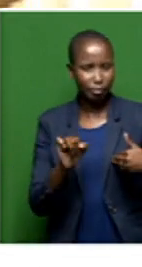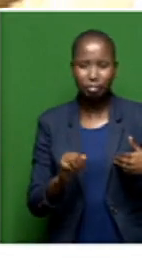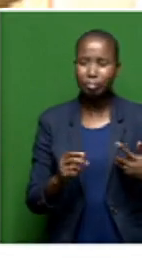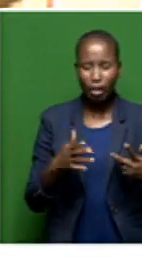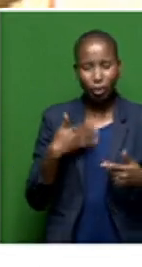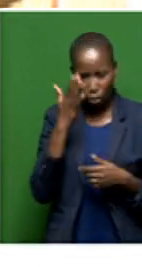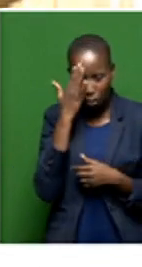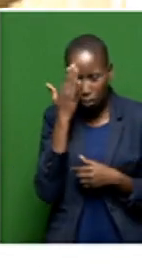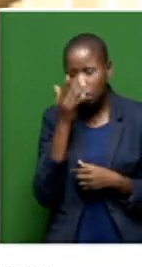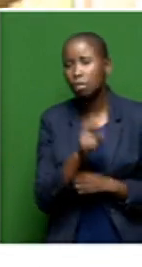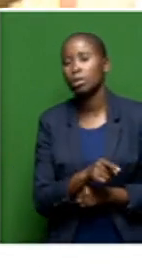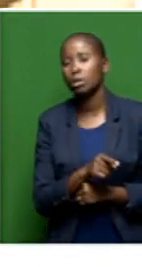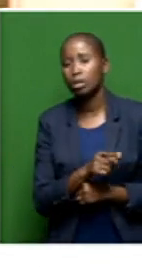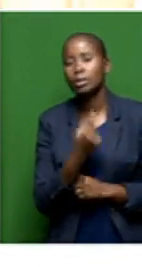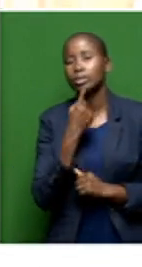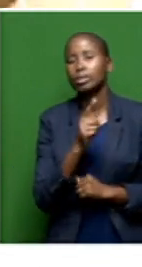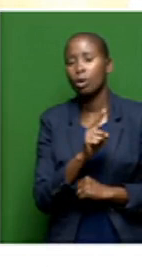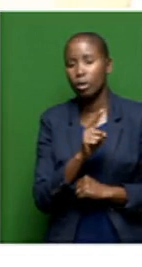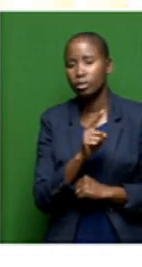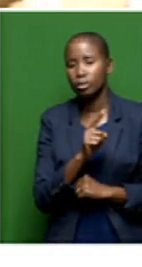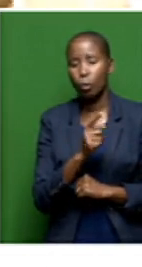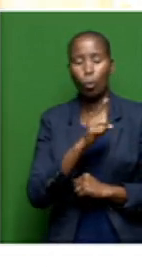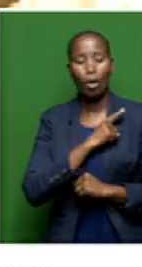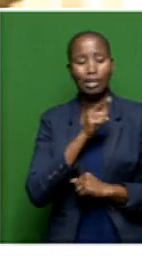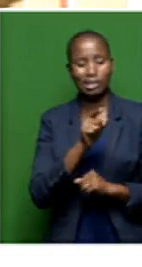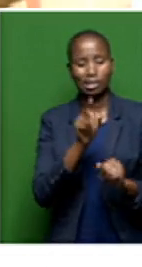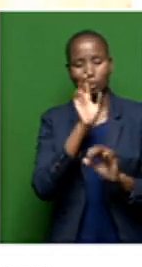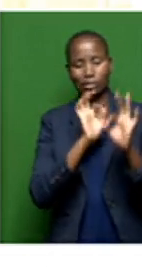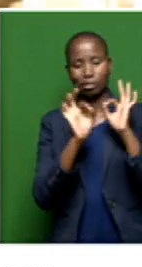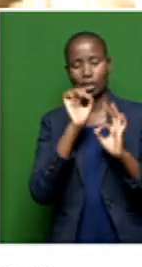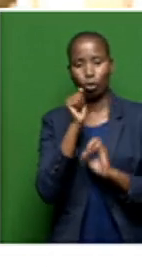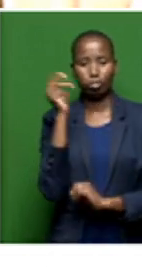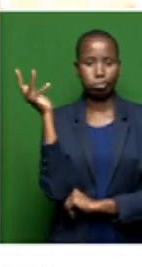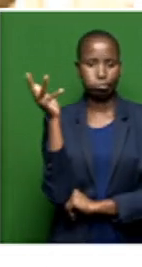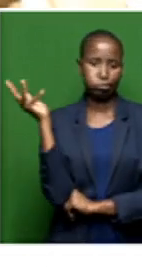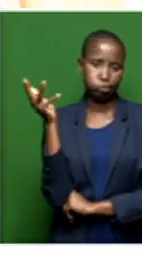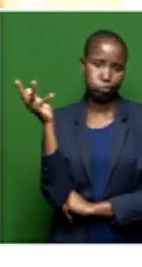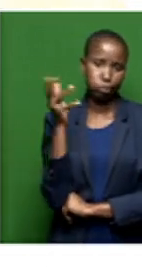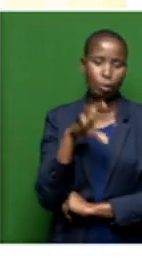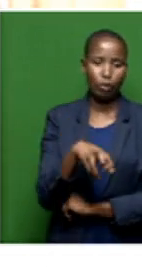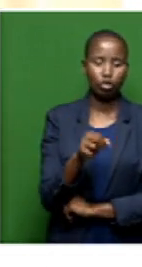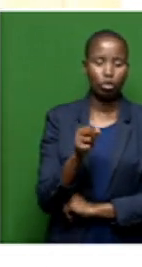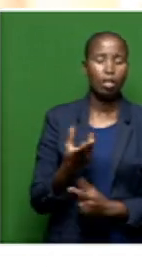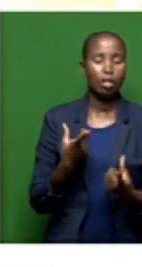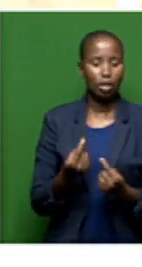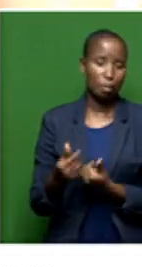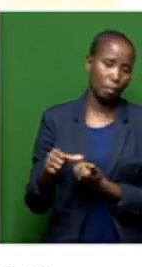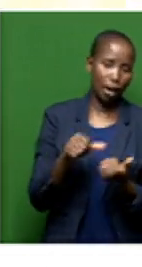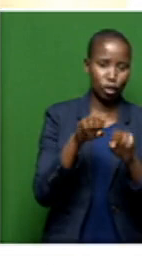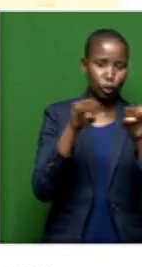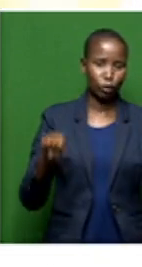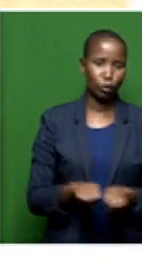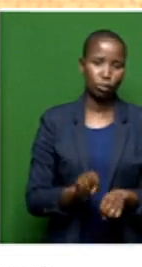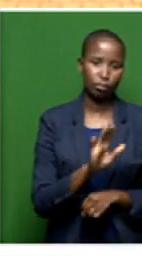to know what is it that he would be saying as he gives us his first state of the province address, Leanne, back to Instigio.